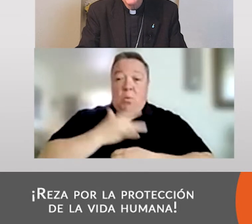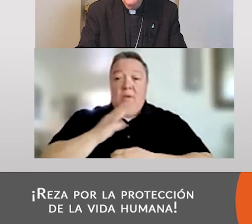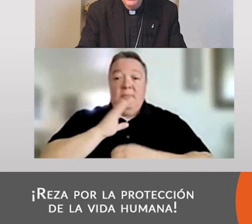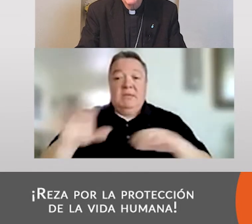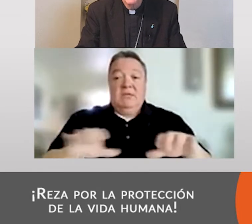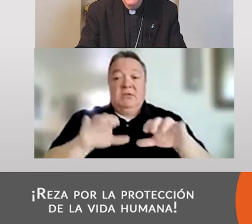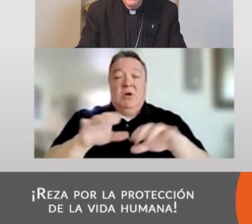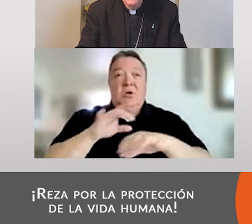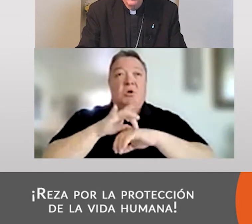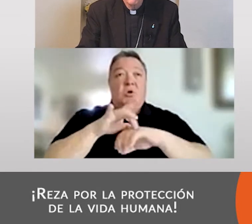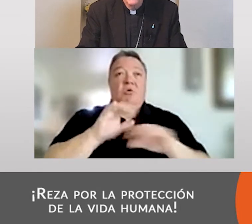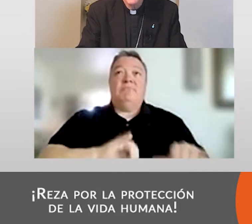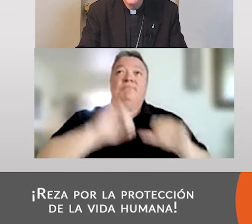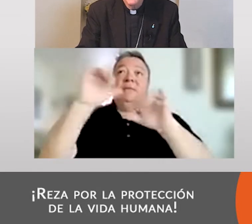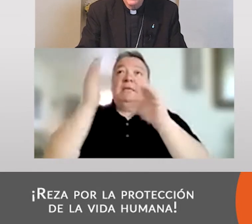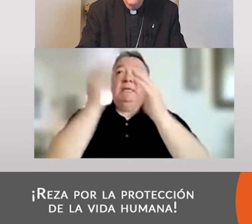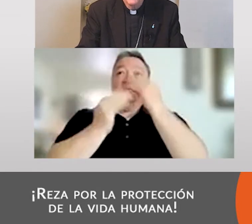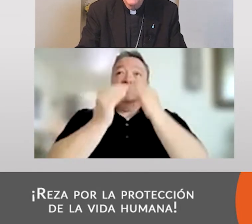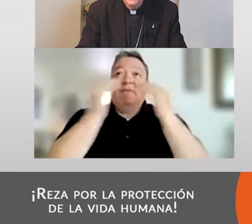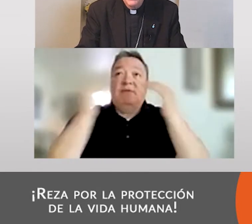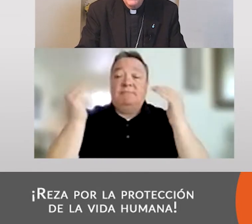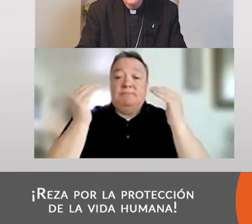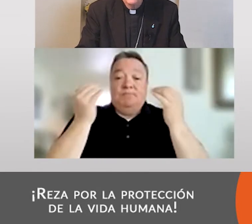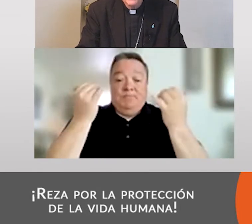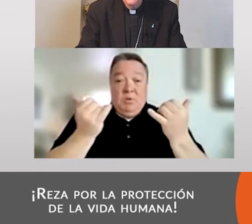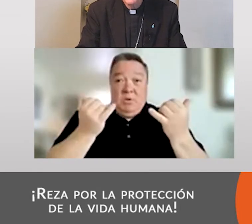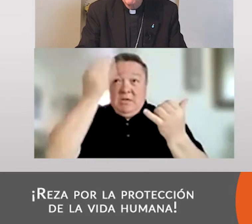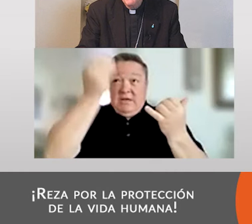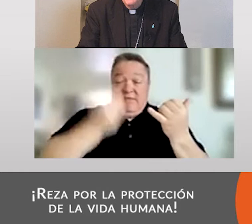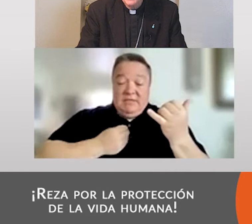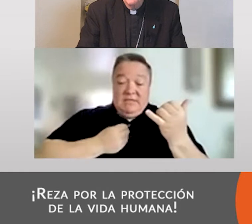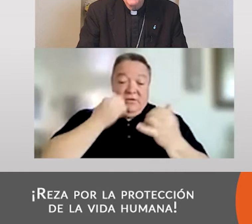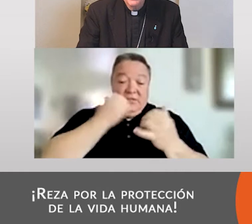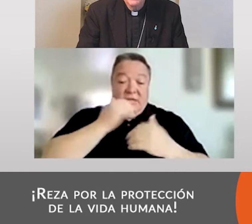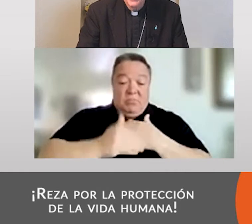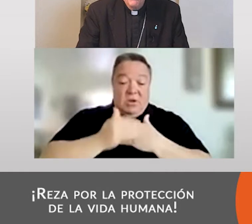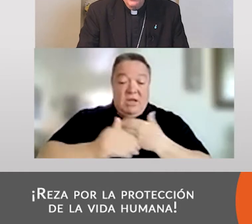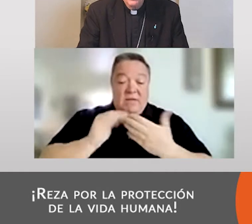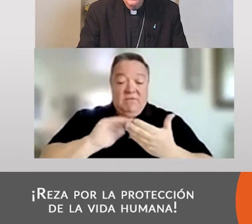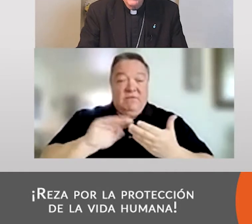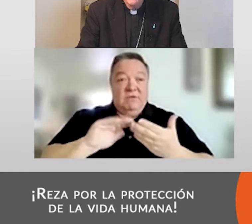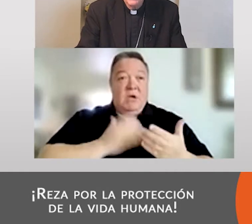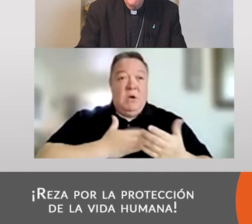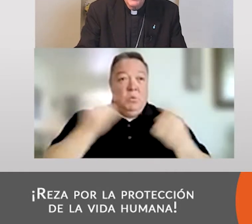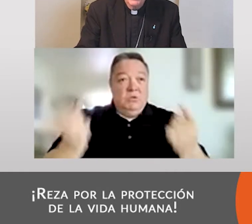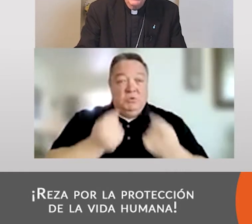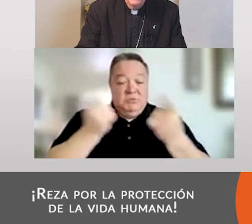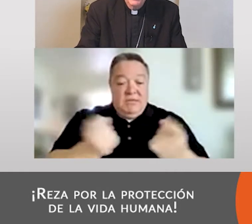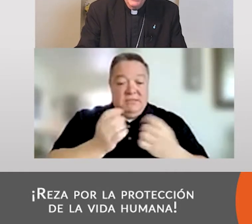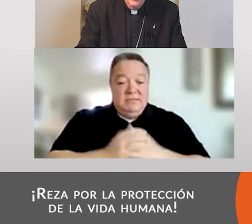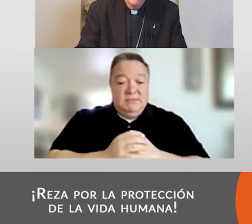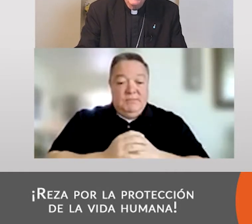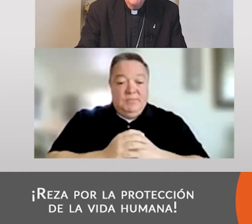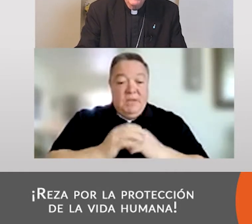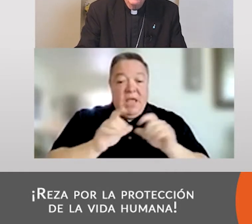tu voluntad en la tierra como en el cielo. Danos hoy nuestro pan de cada día, perdona nuestras ofensas,